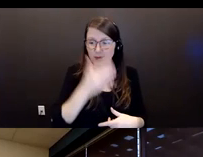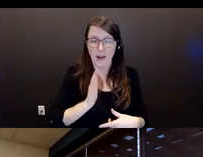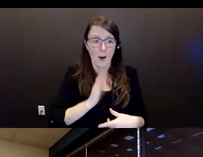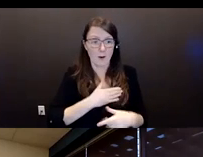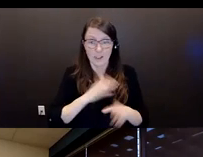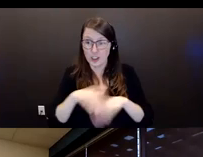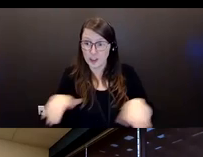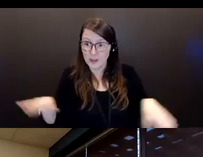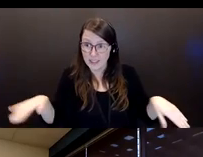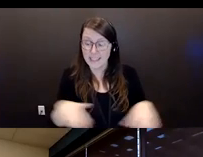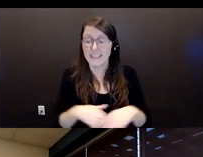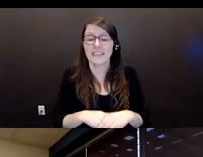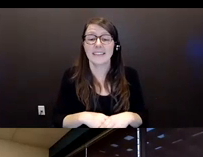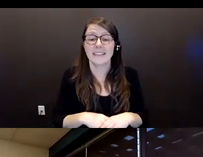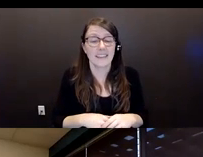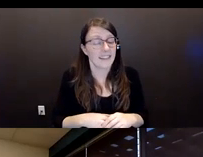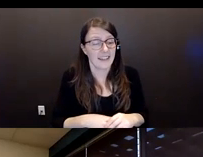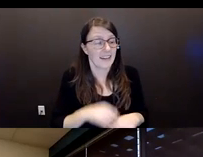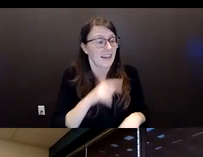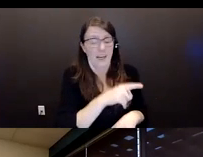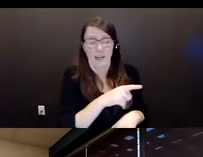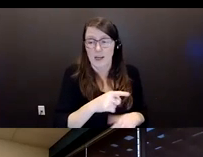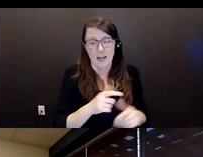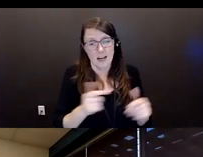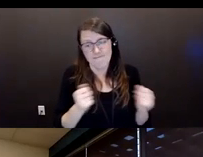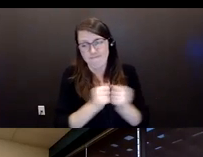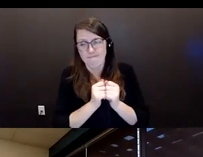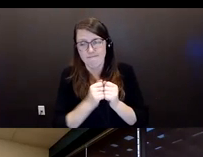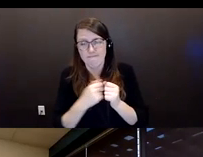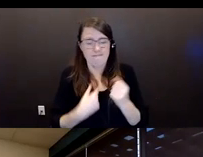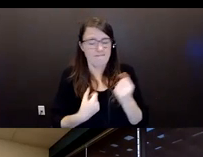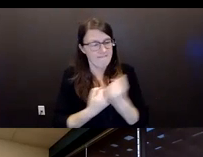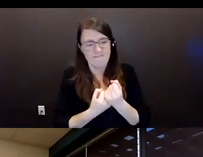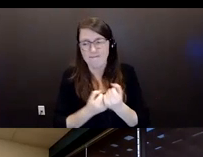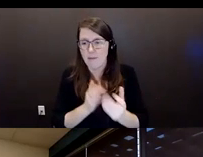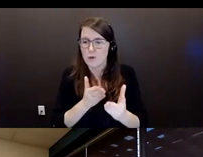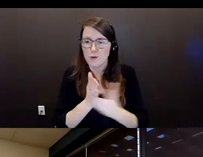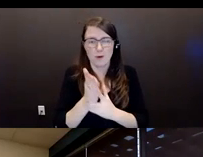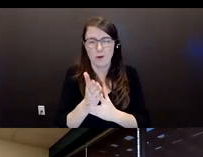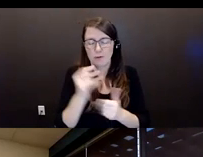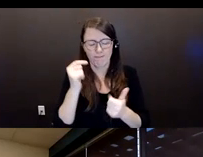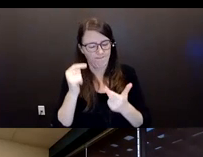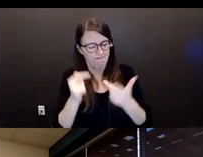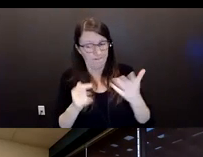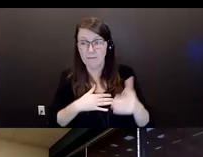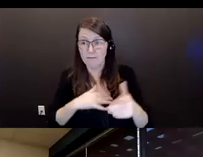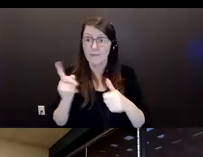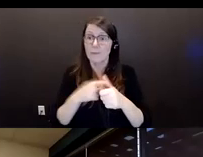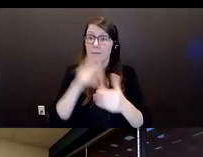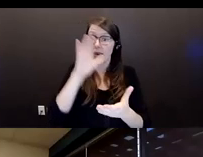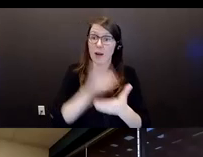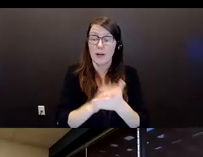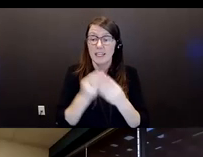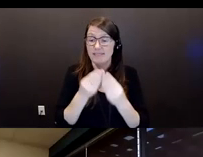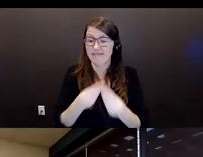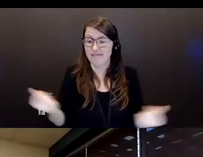was with me through many other things. When my first marriage dissolved, she was there too.